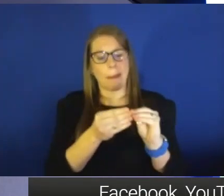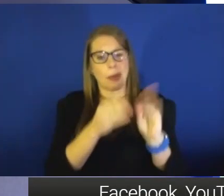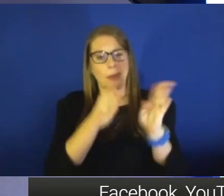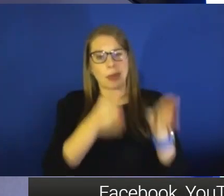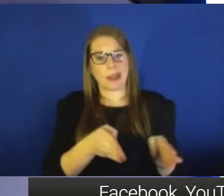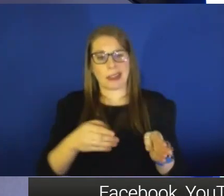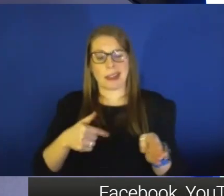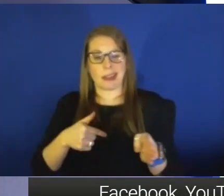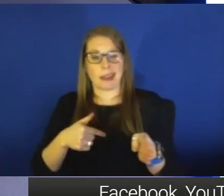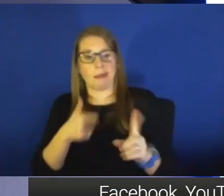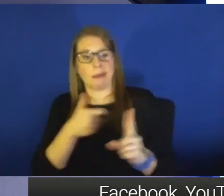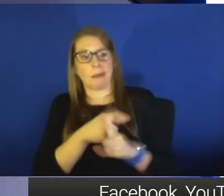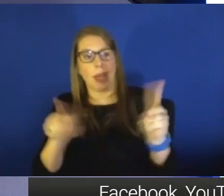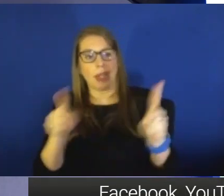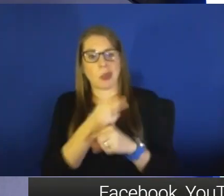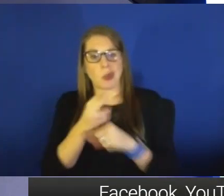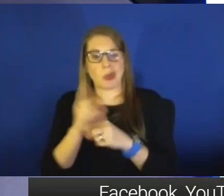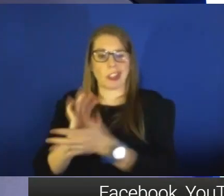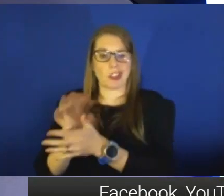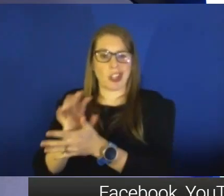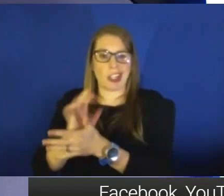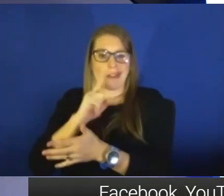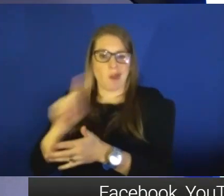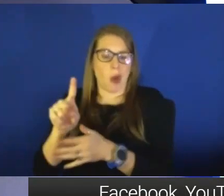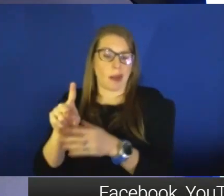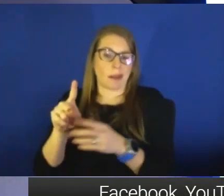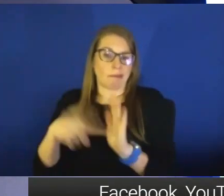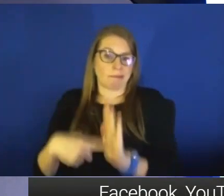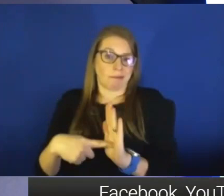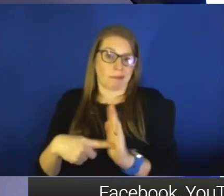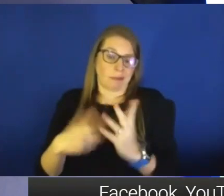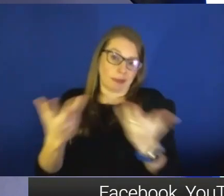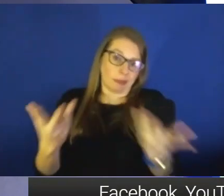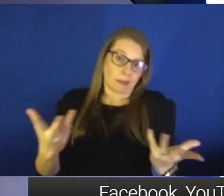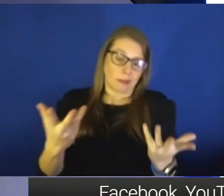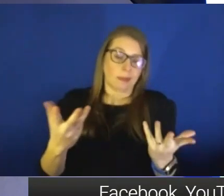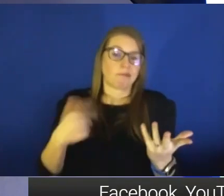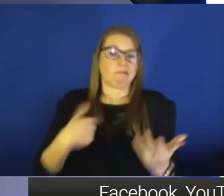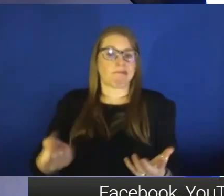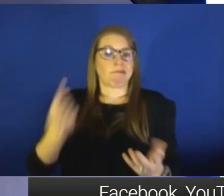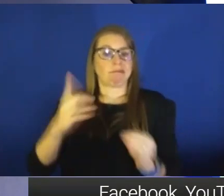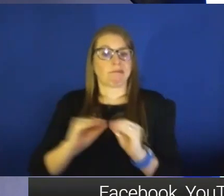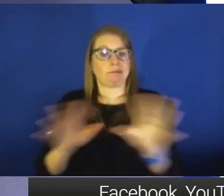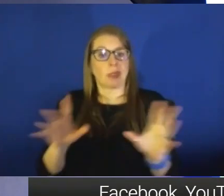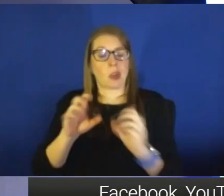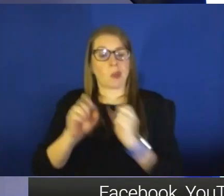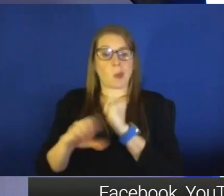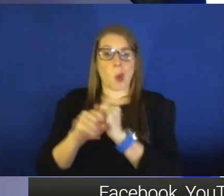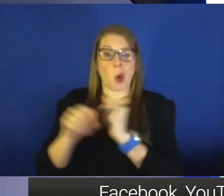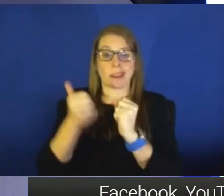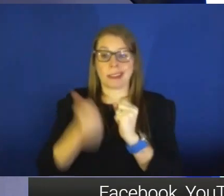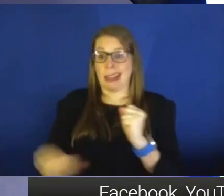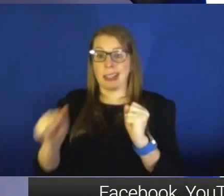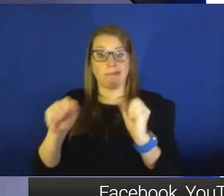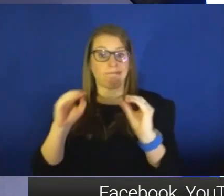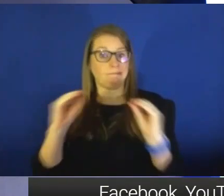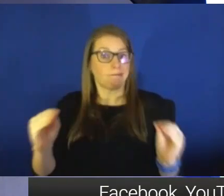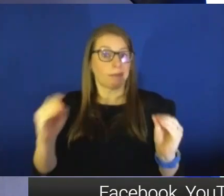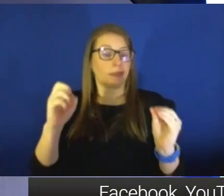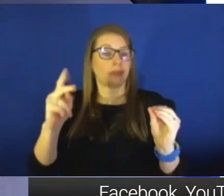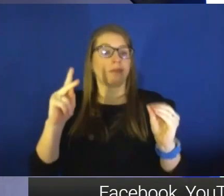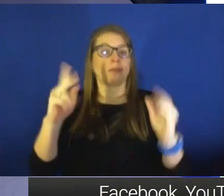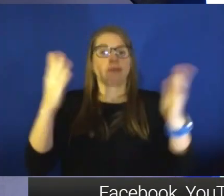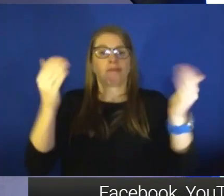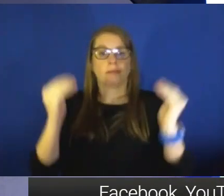on board. I get it. Okay, quick question. Well, do we have any reporters on the line? No reporters. Okay, I'm going to get Dr. Hawkinson to